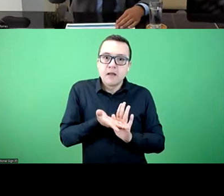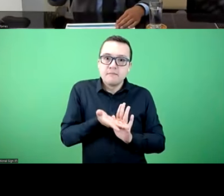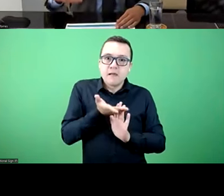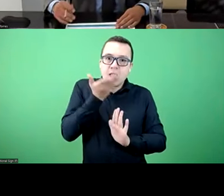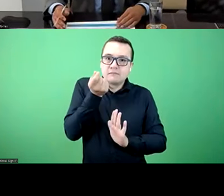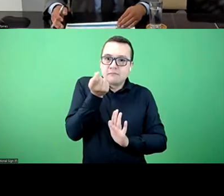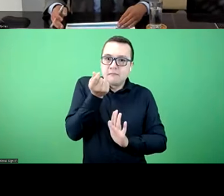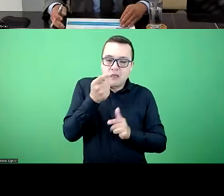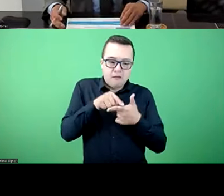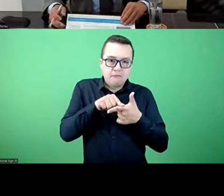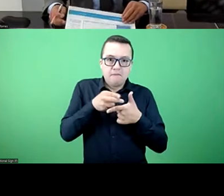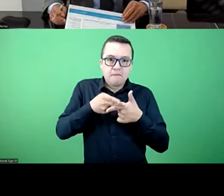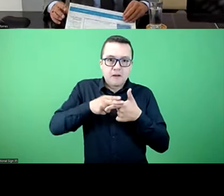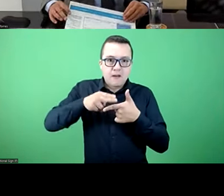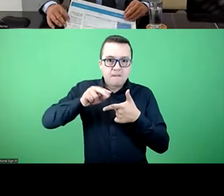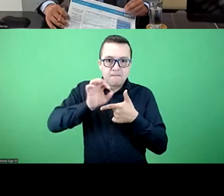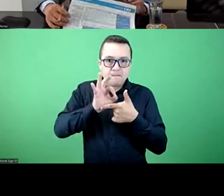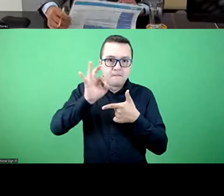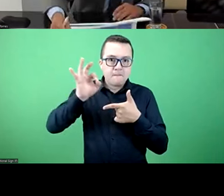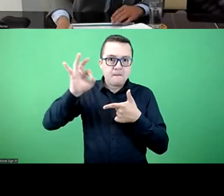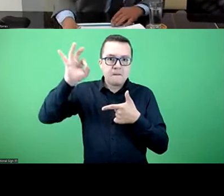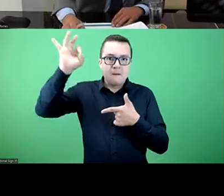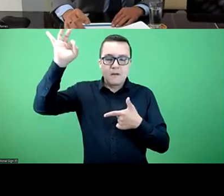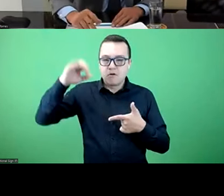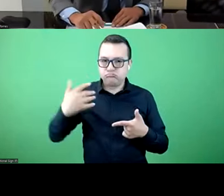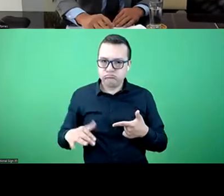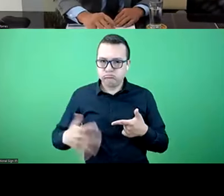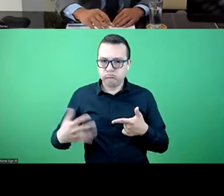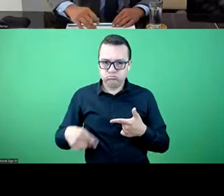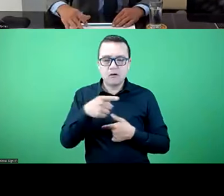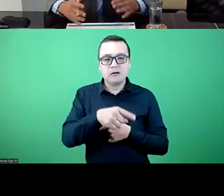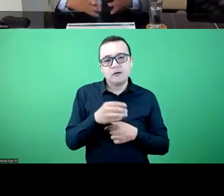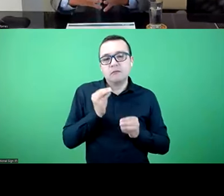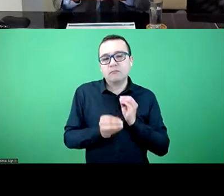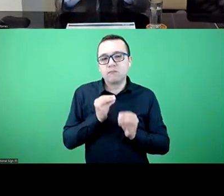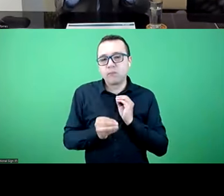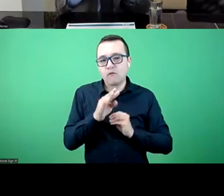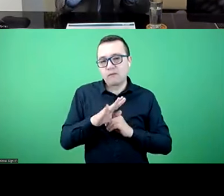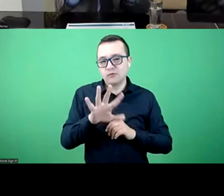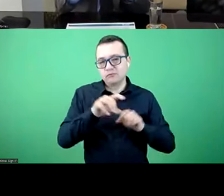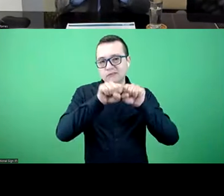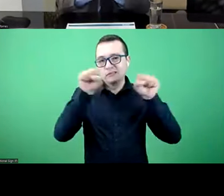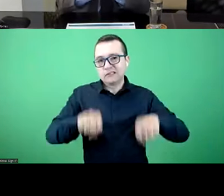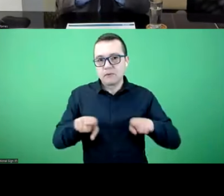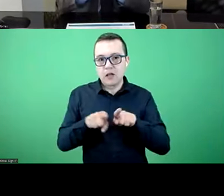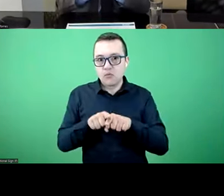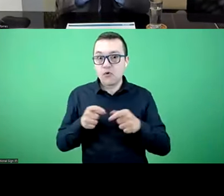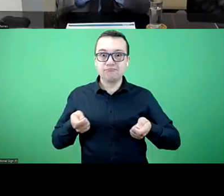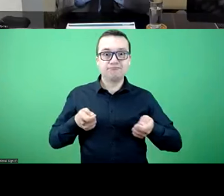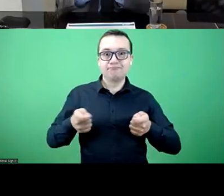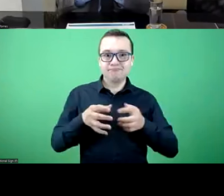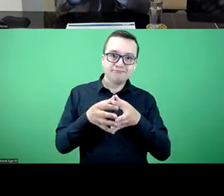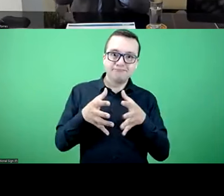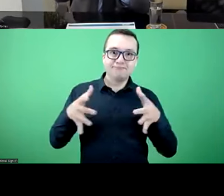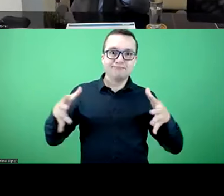increases that result in a higher cost for the users that has led to a contraction